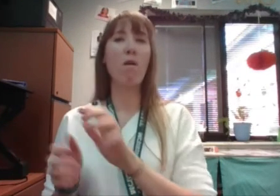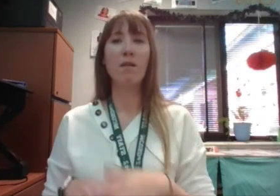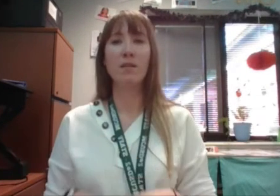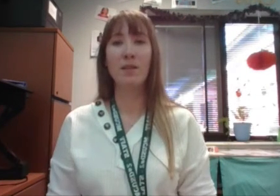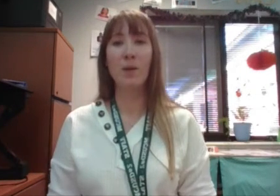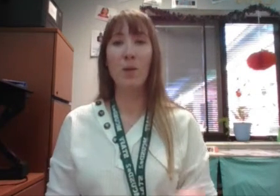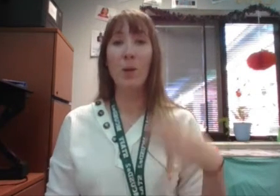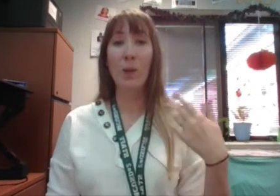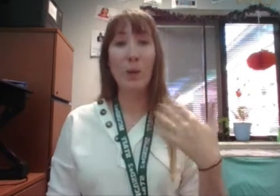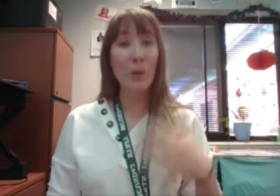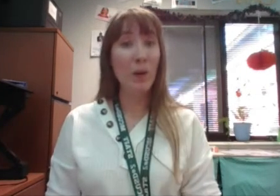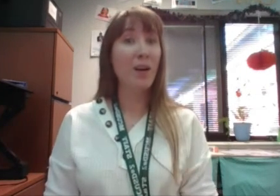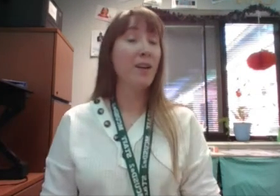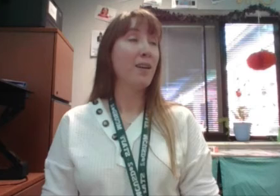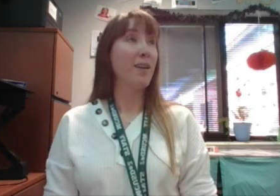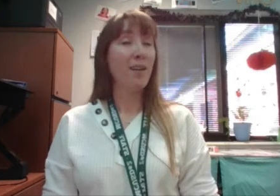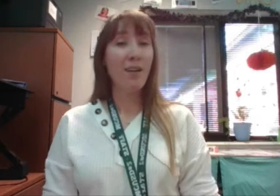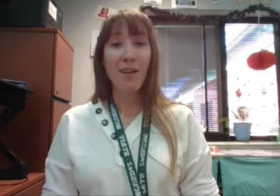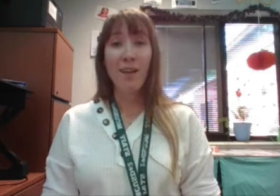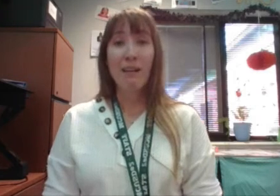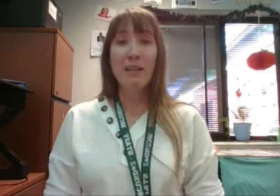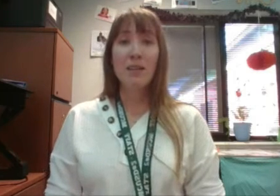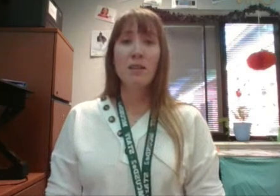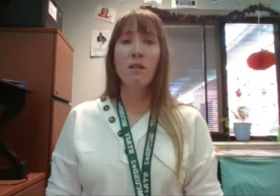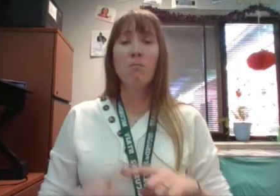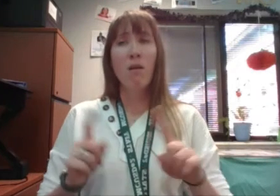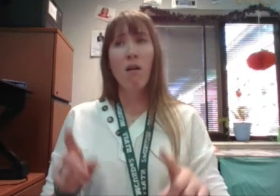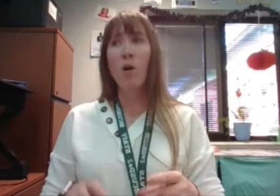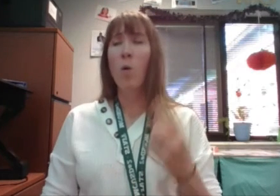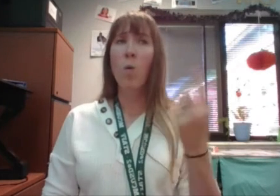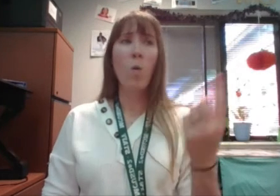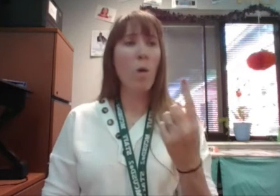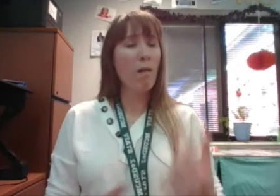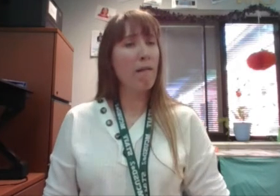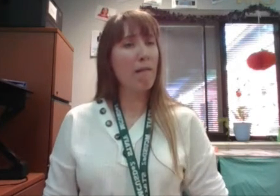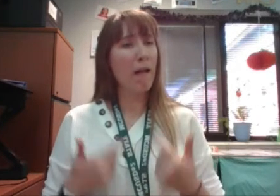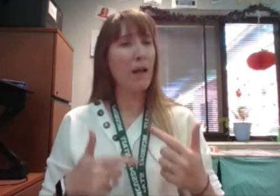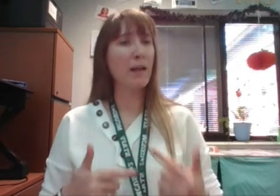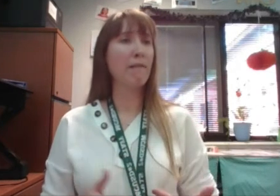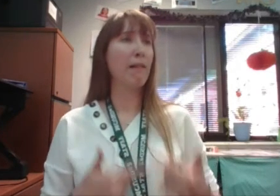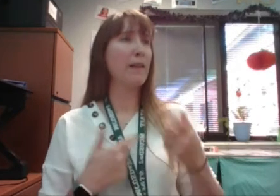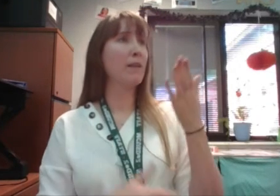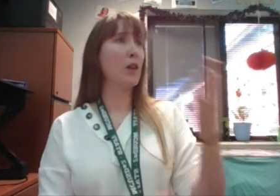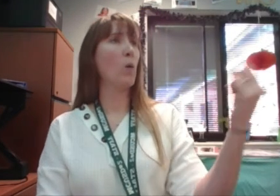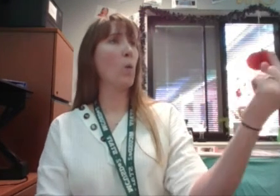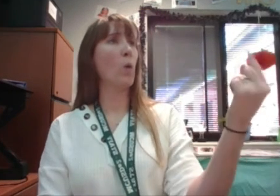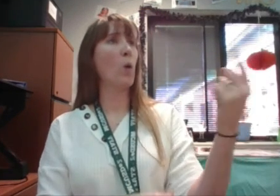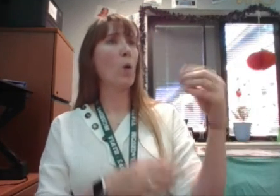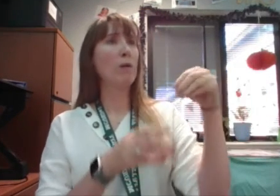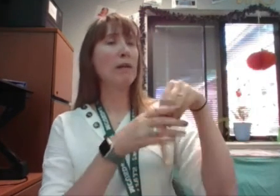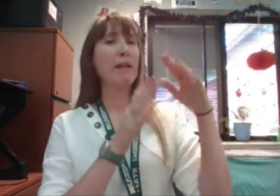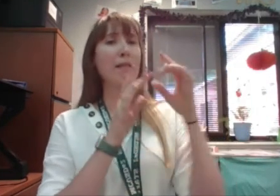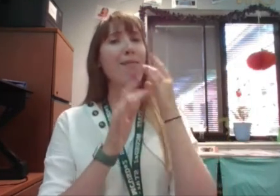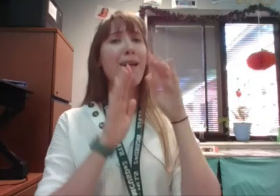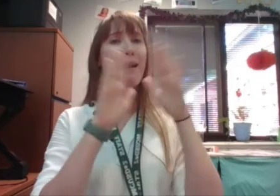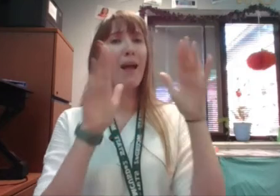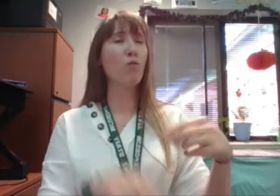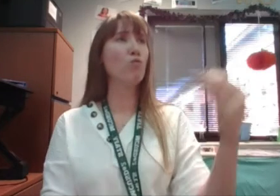people of Port Carrick murmur. But it's a terrible, lonely life she lives out there. All by herself in that lighthouse.